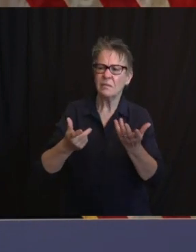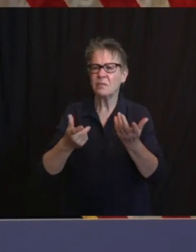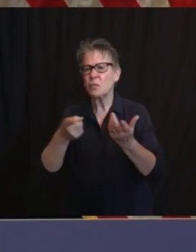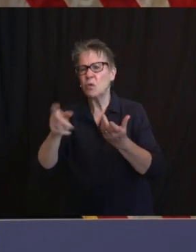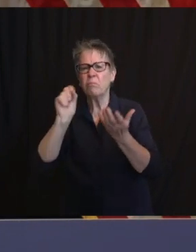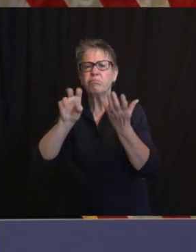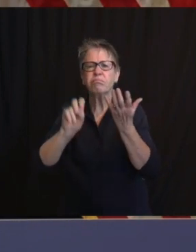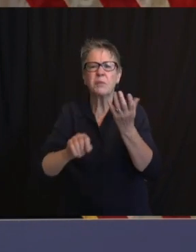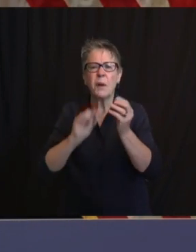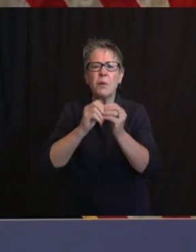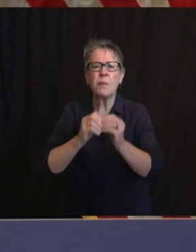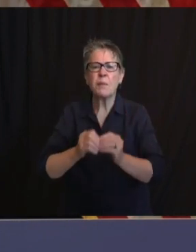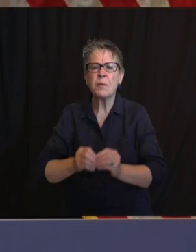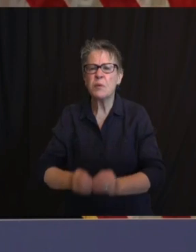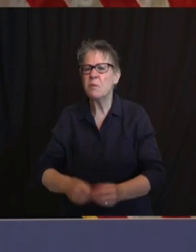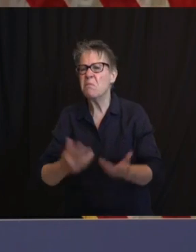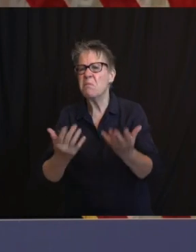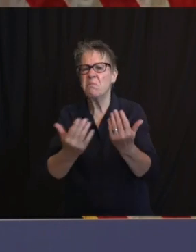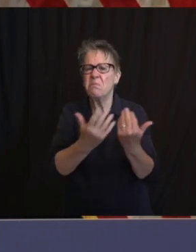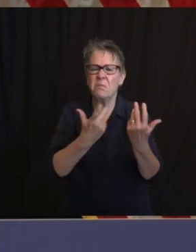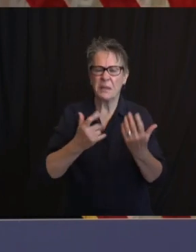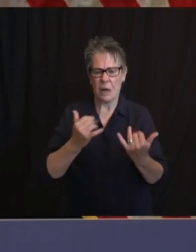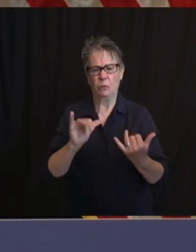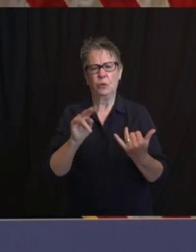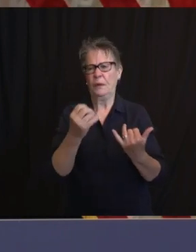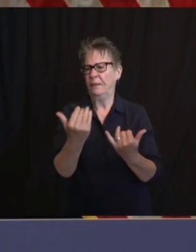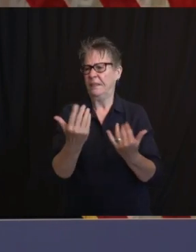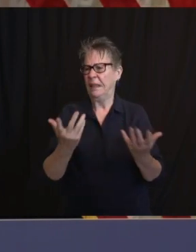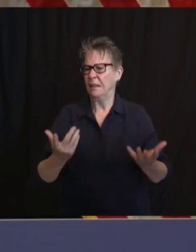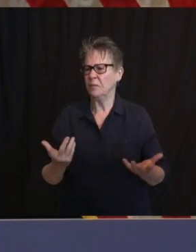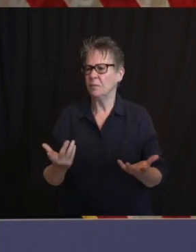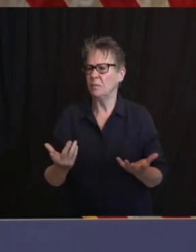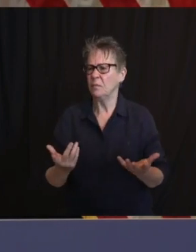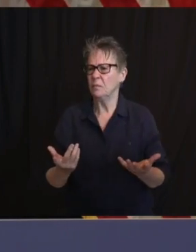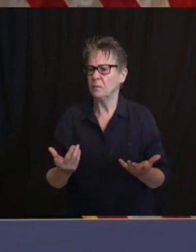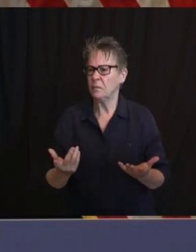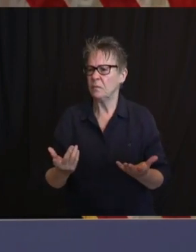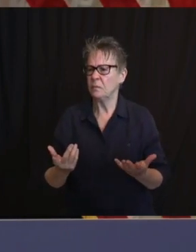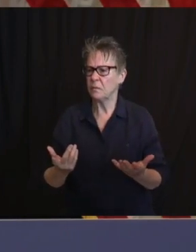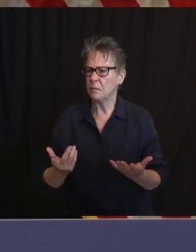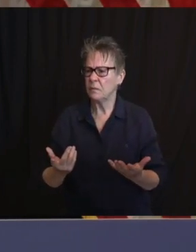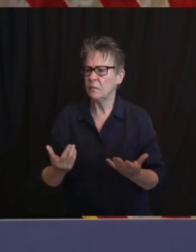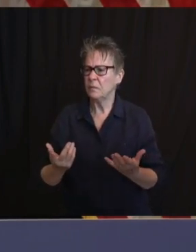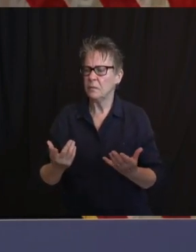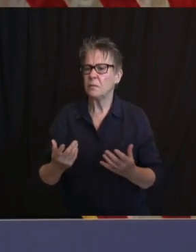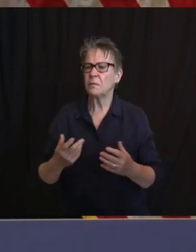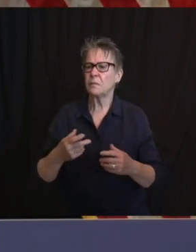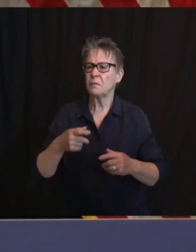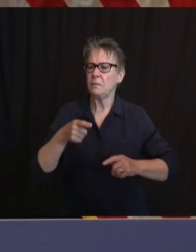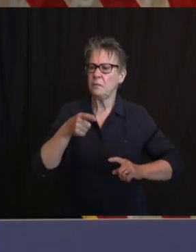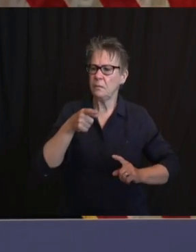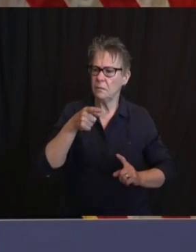with summer coming, teenagers want to know when they can start driving to work and things like that. I got some of them, by the way, at home.